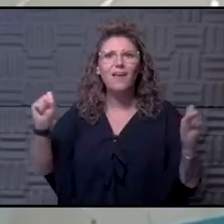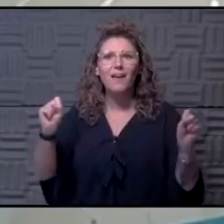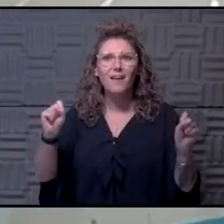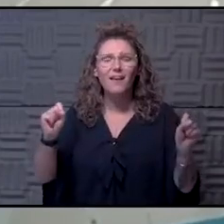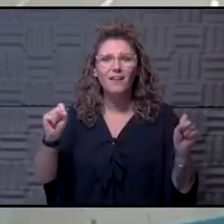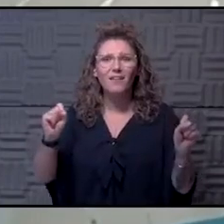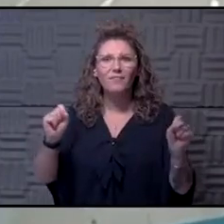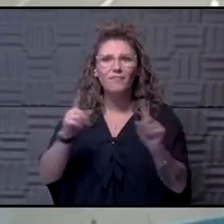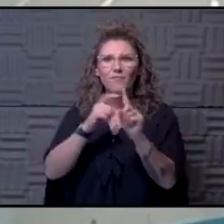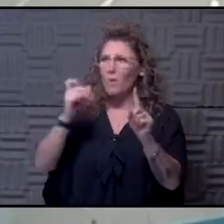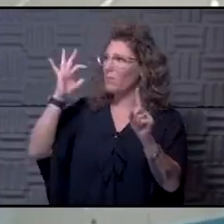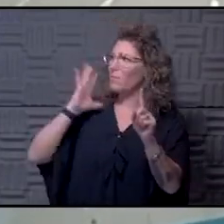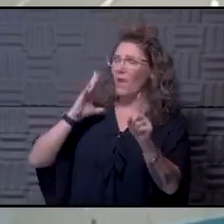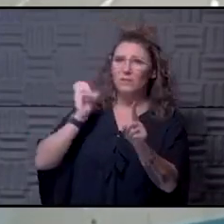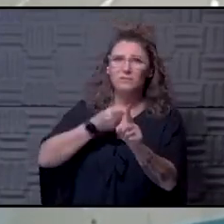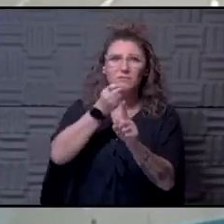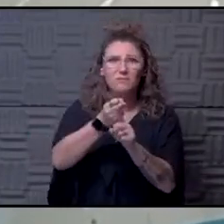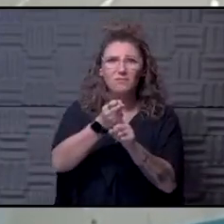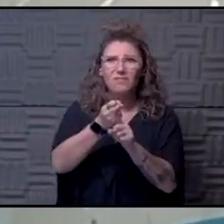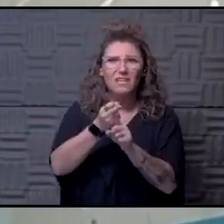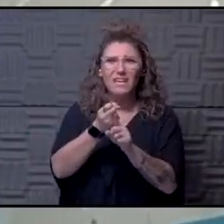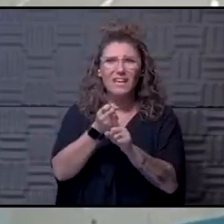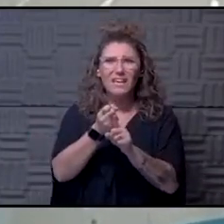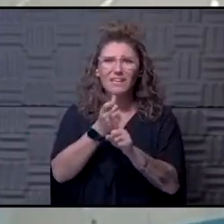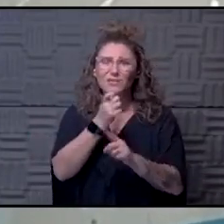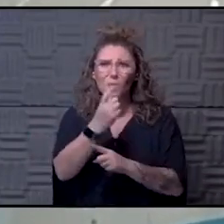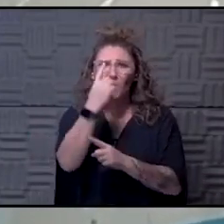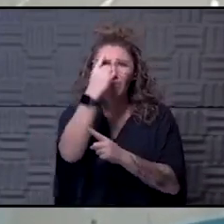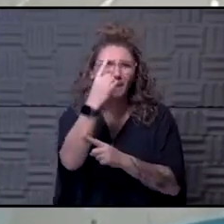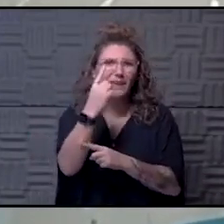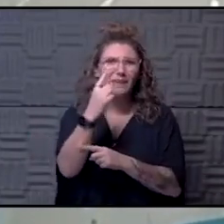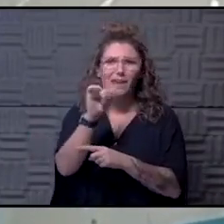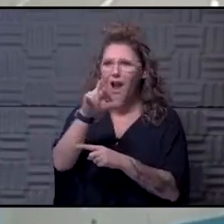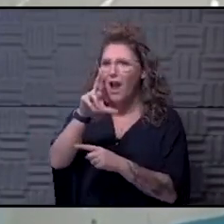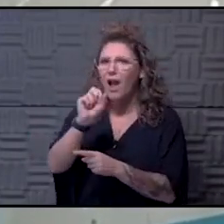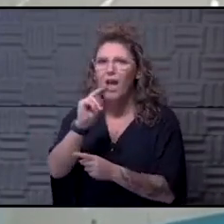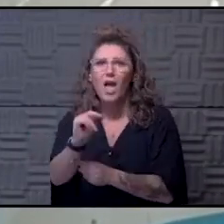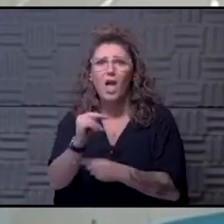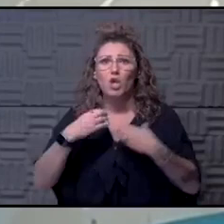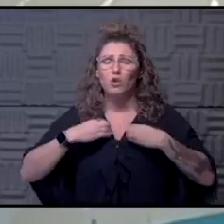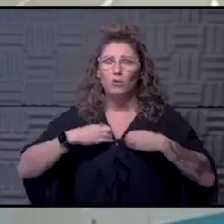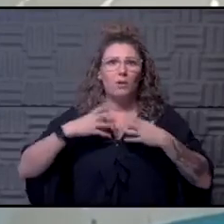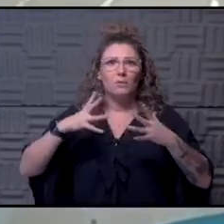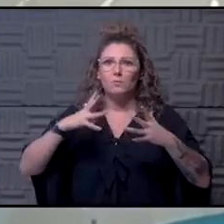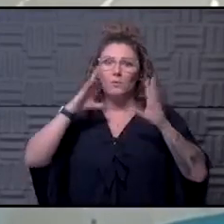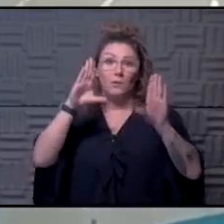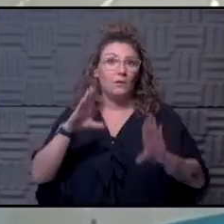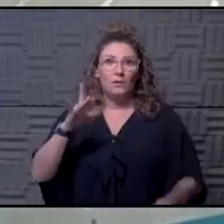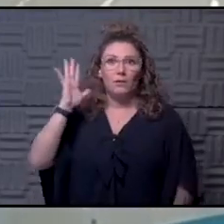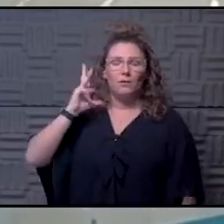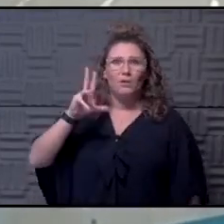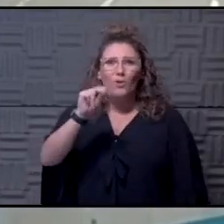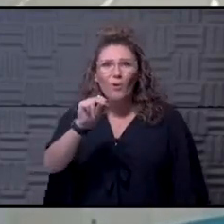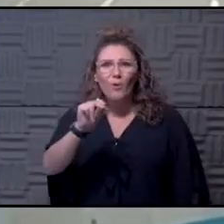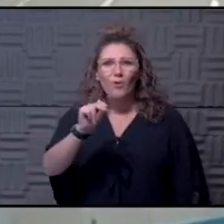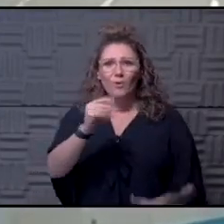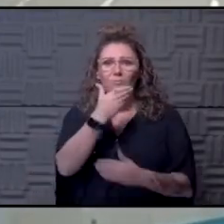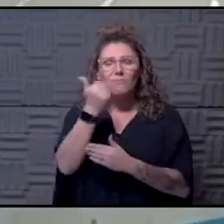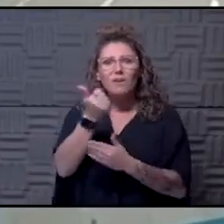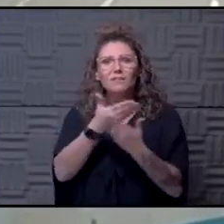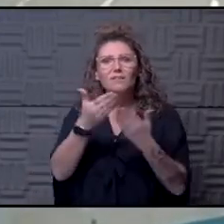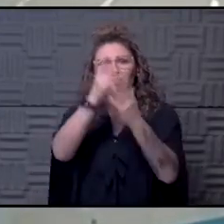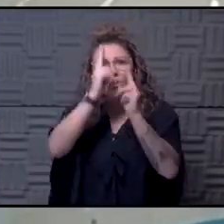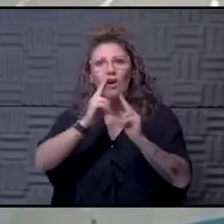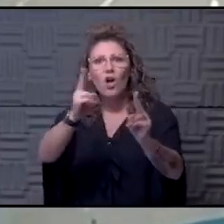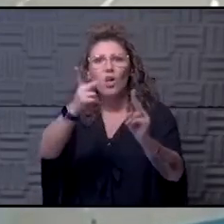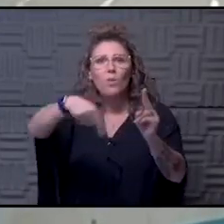from in the past to come back. don't think iron lungs were especially fantastic. And, you know, the best thing you can do to honor